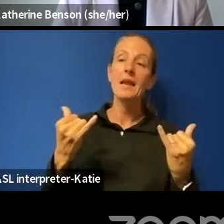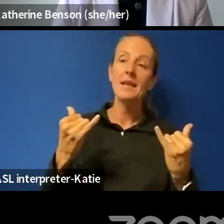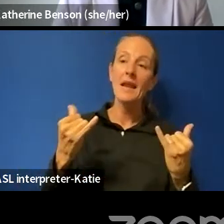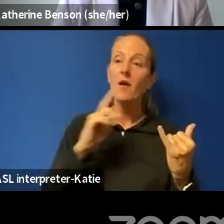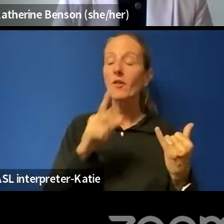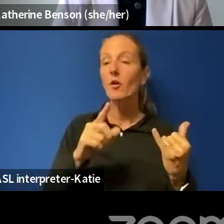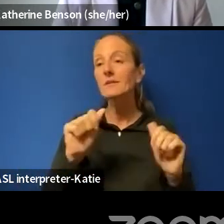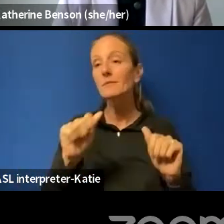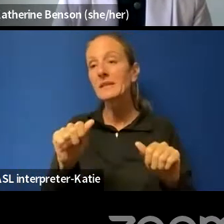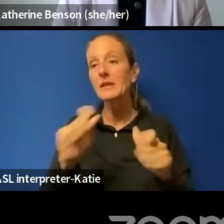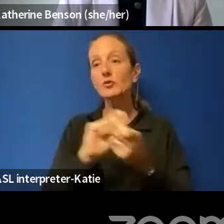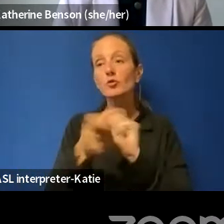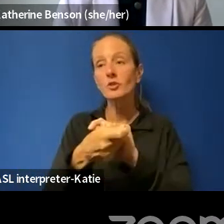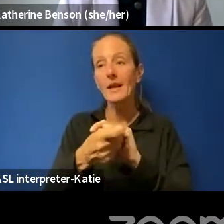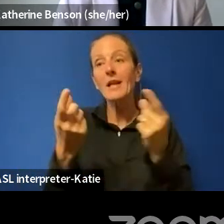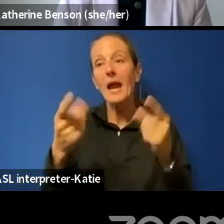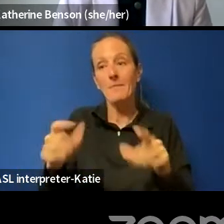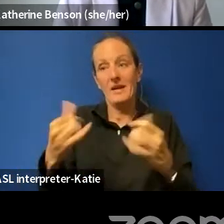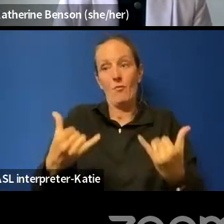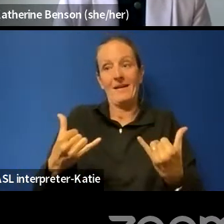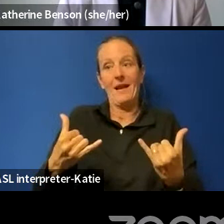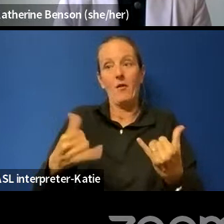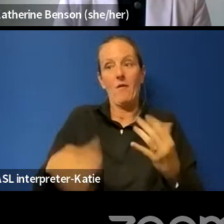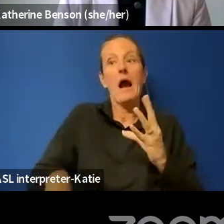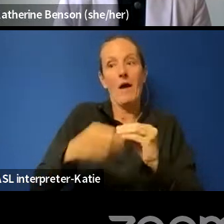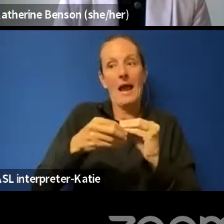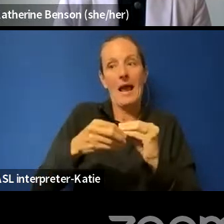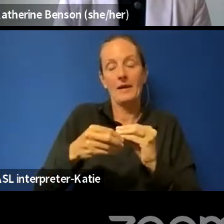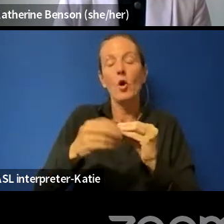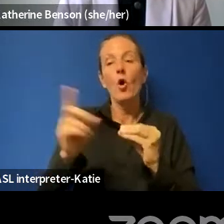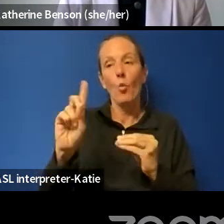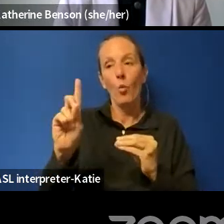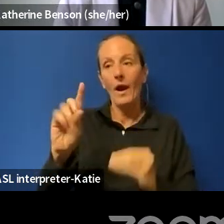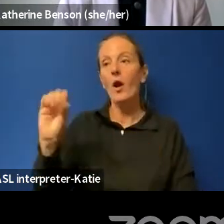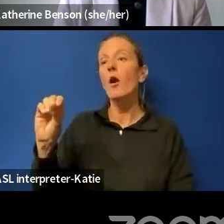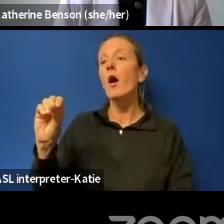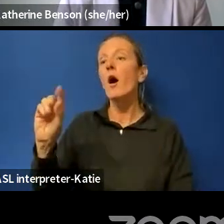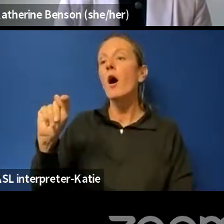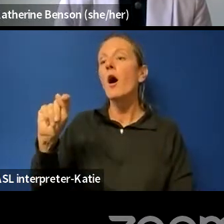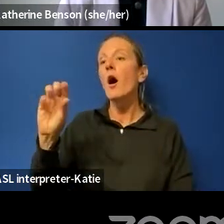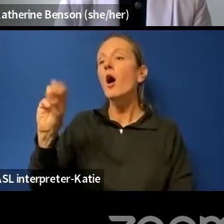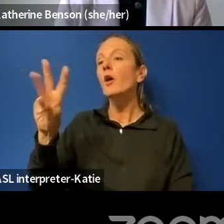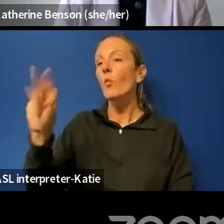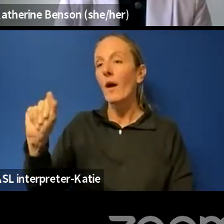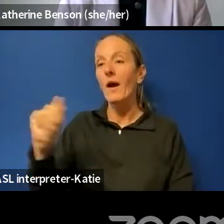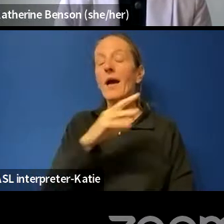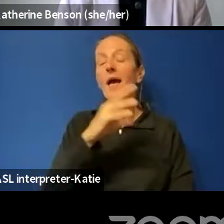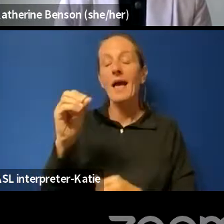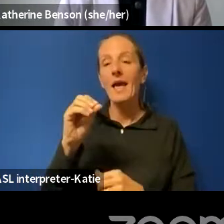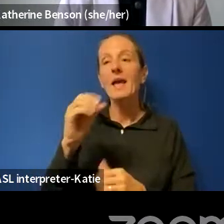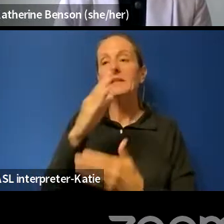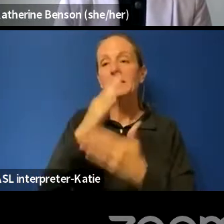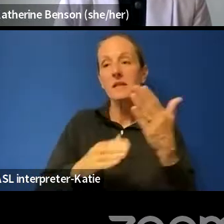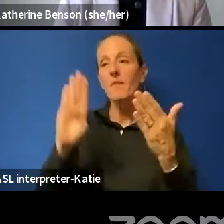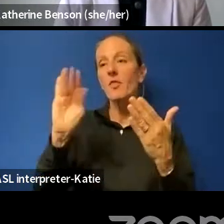change also happening in Ottawa with some of the bills that the government has introduced, but they are not yet